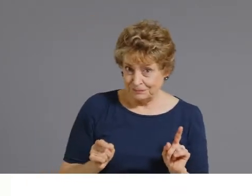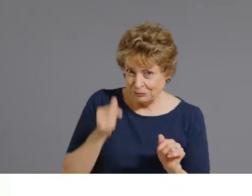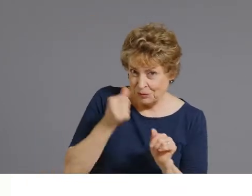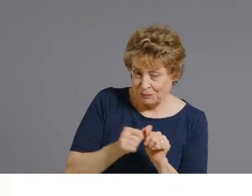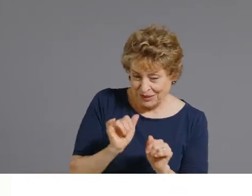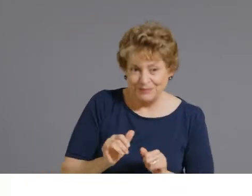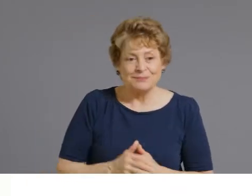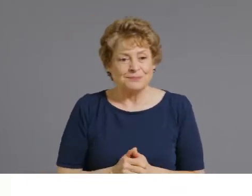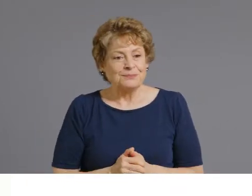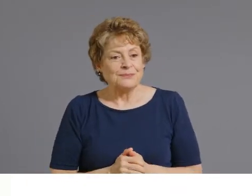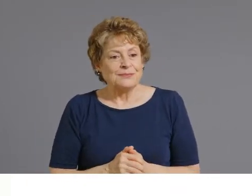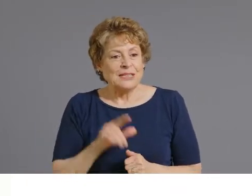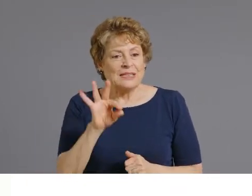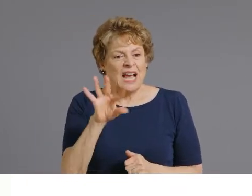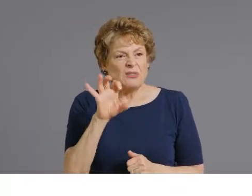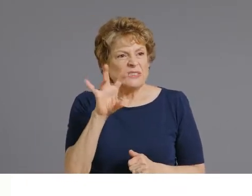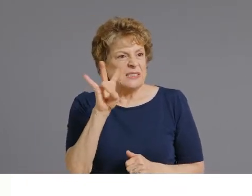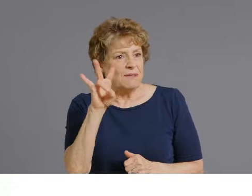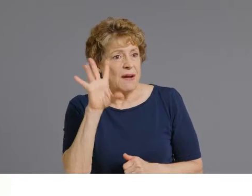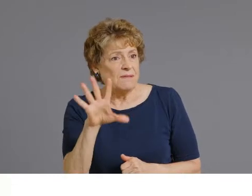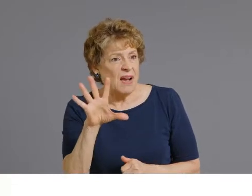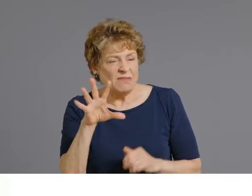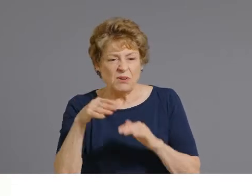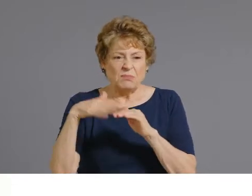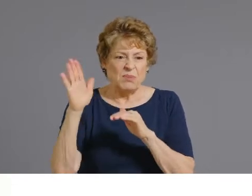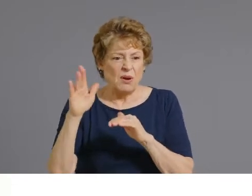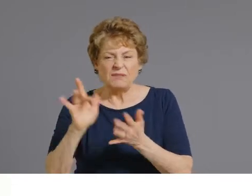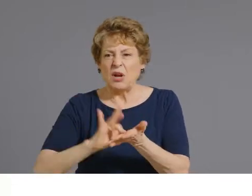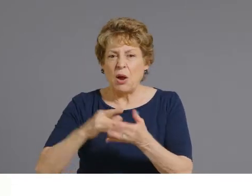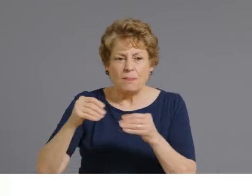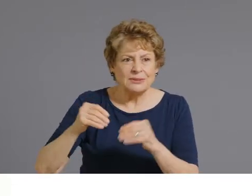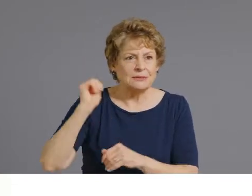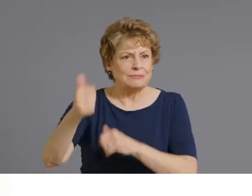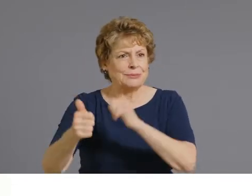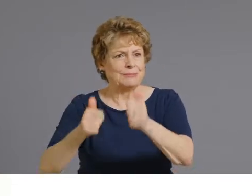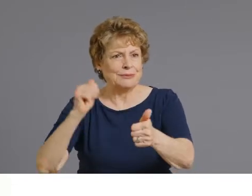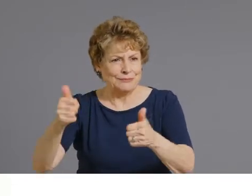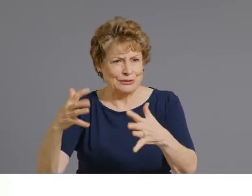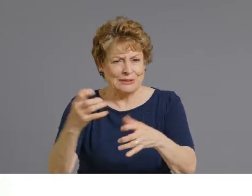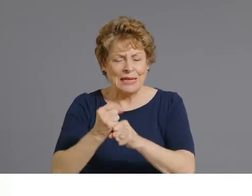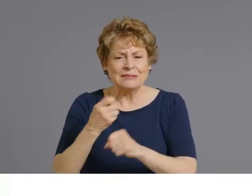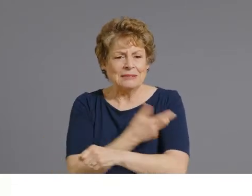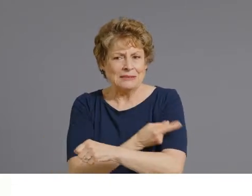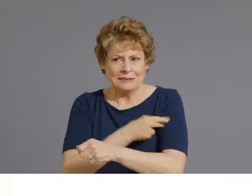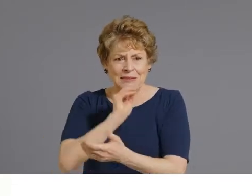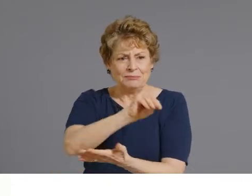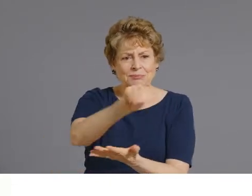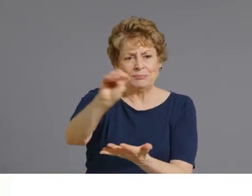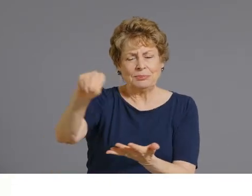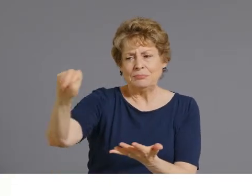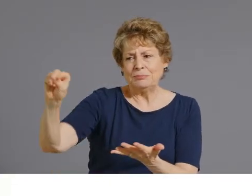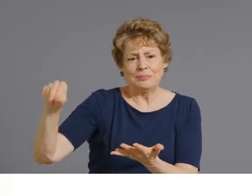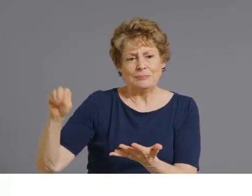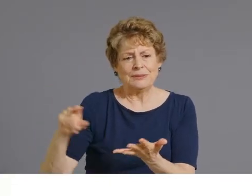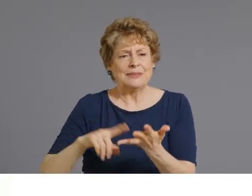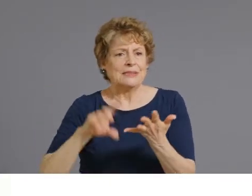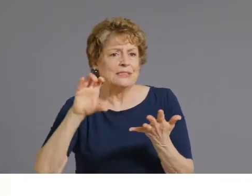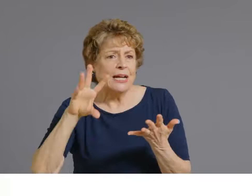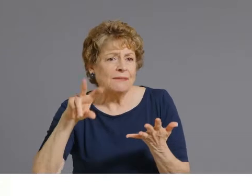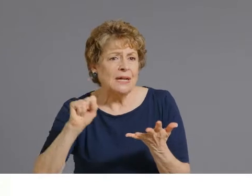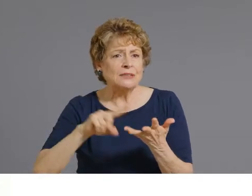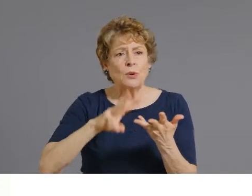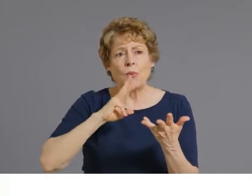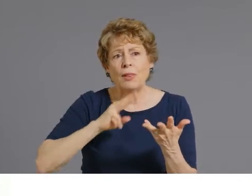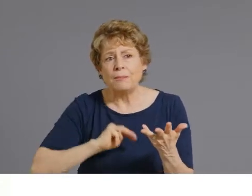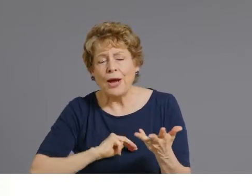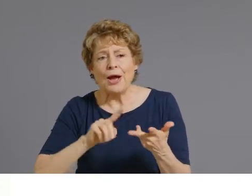includes Fry's, Walgreens, Walmart, CVS, Costco, Bash's and Food City, as well as Albertsons and Safeway. So statewide, we have a lot